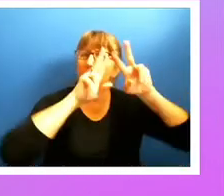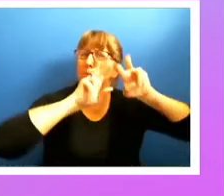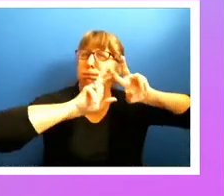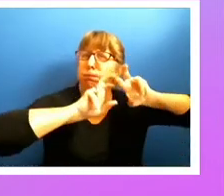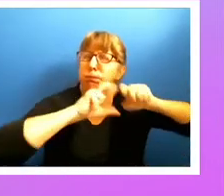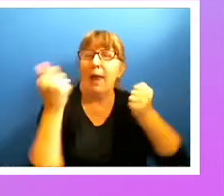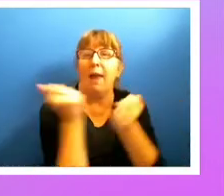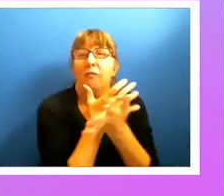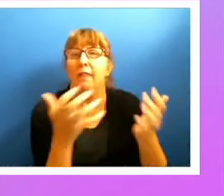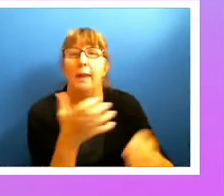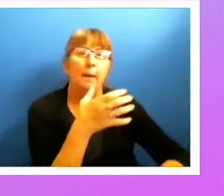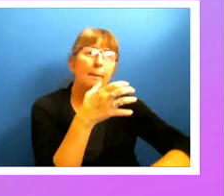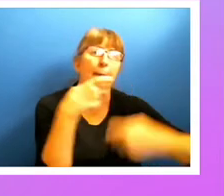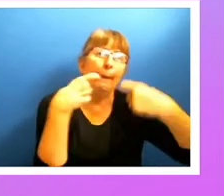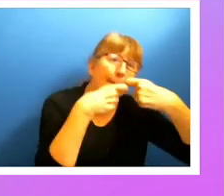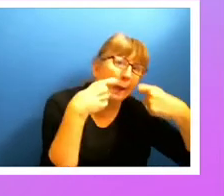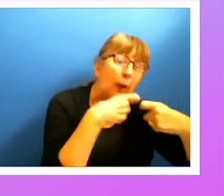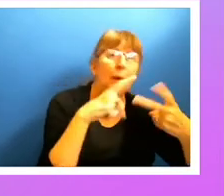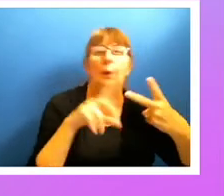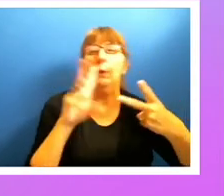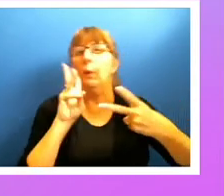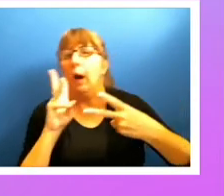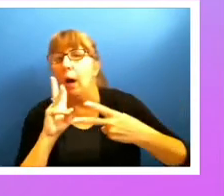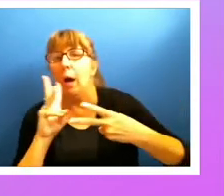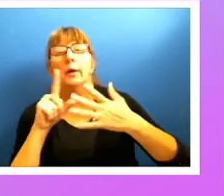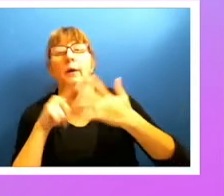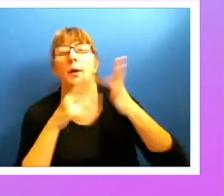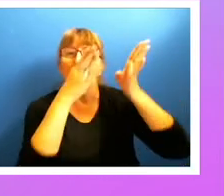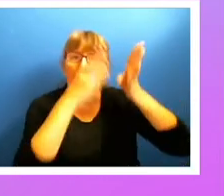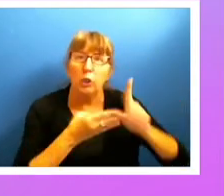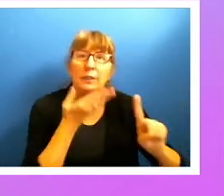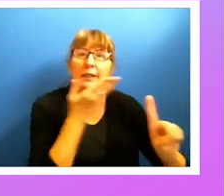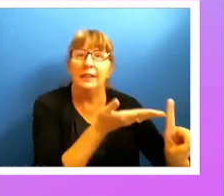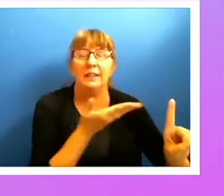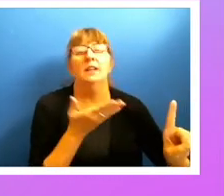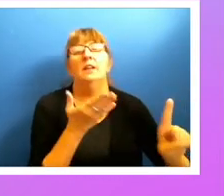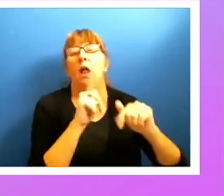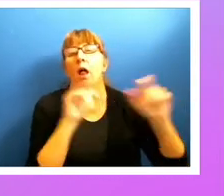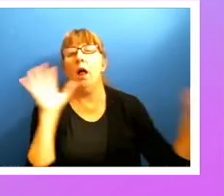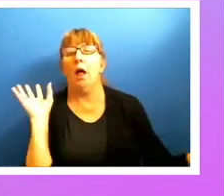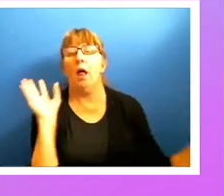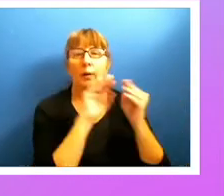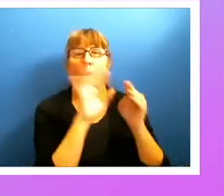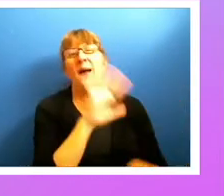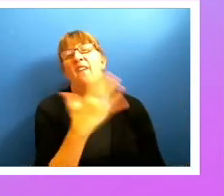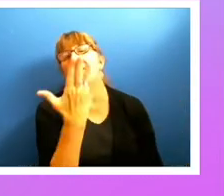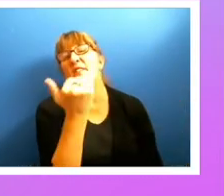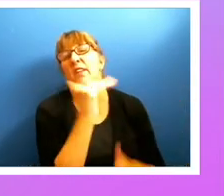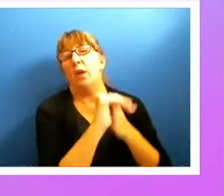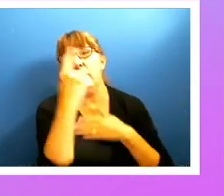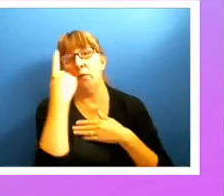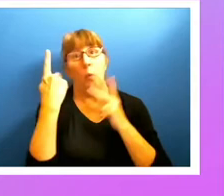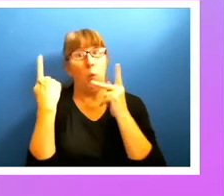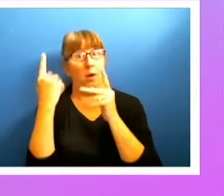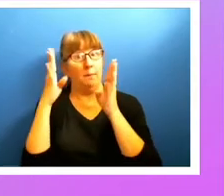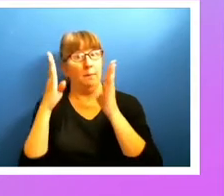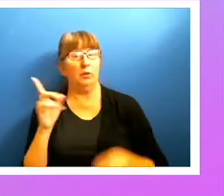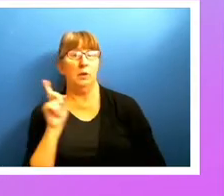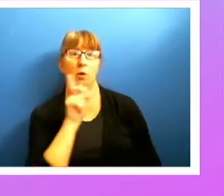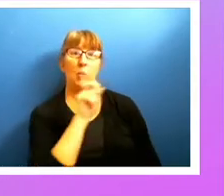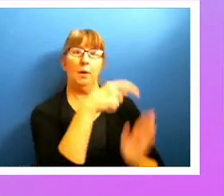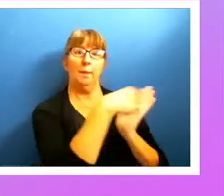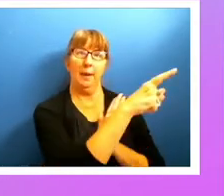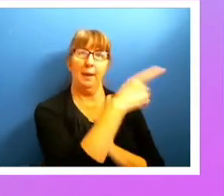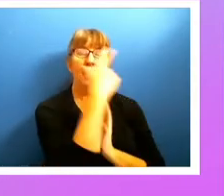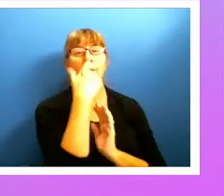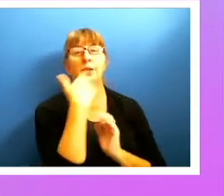everything it takes, about $15 to make that payment. From a call-in perspective, you still have the brick-and-mortar facility. You've got